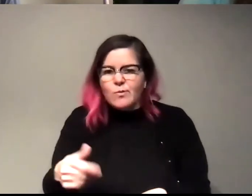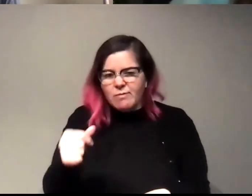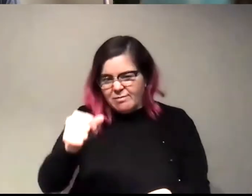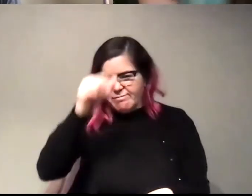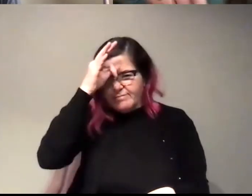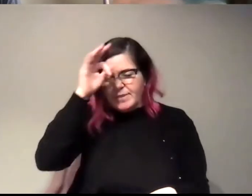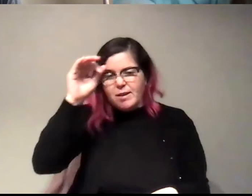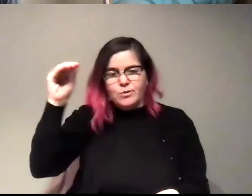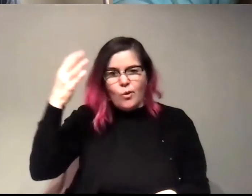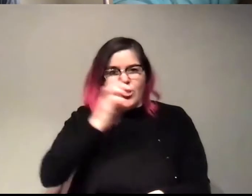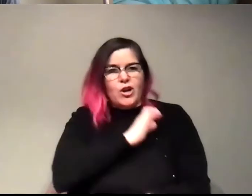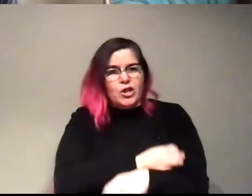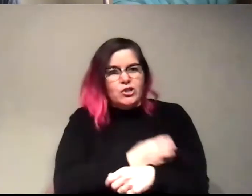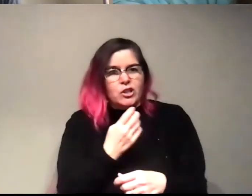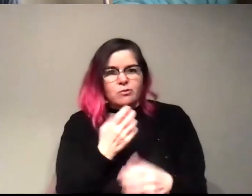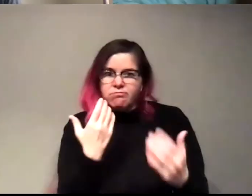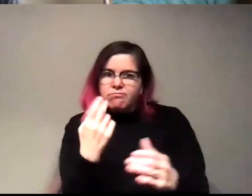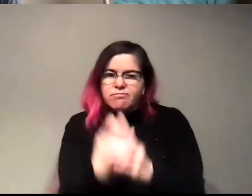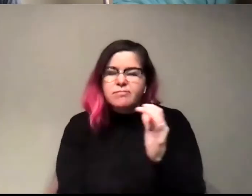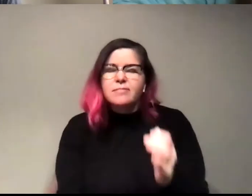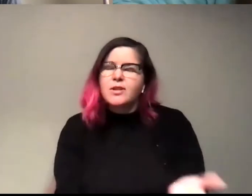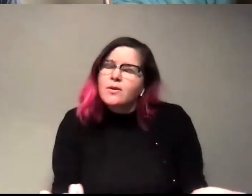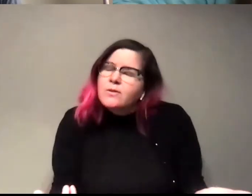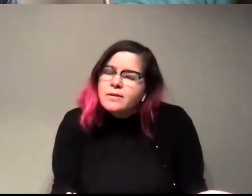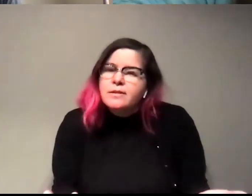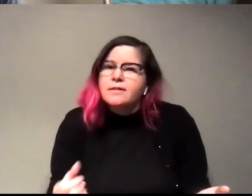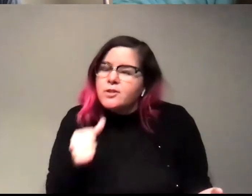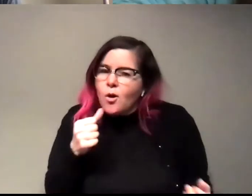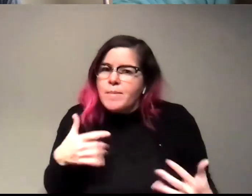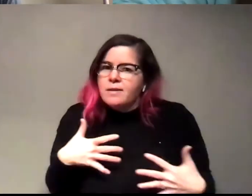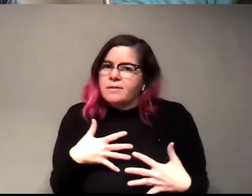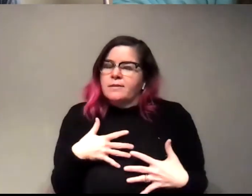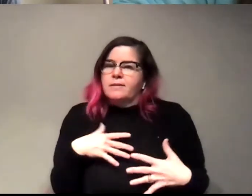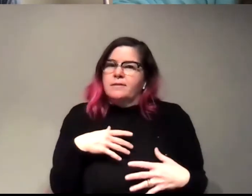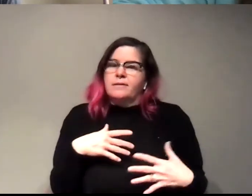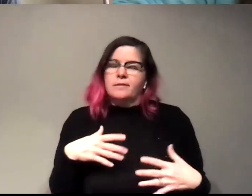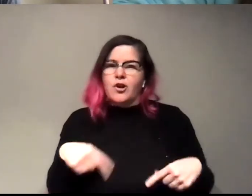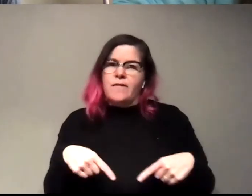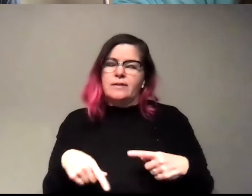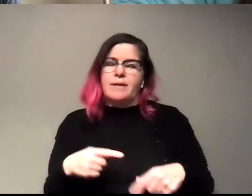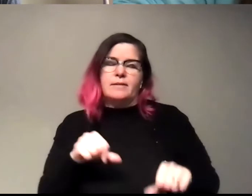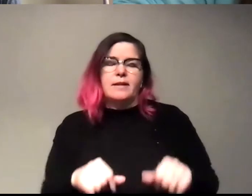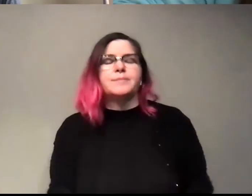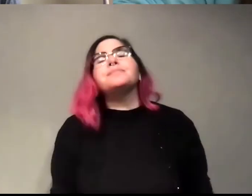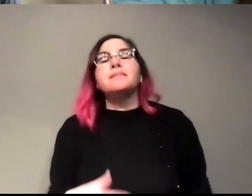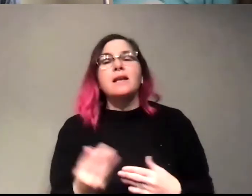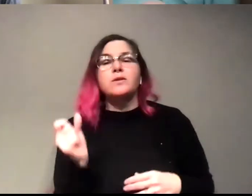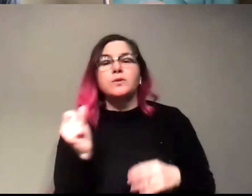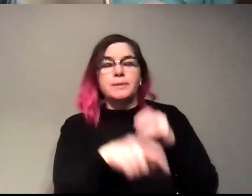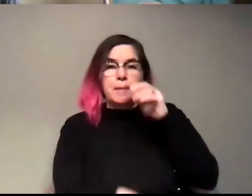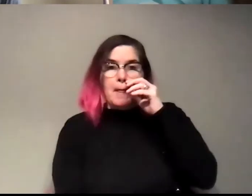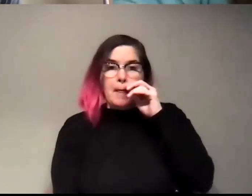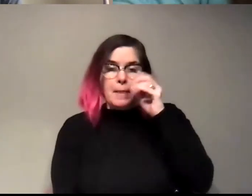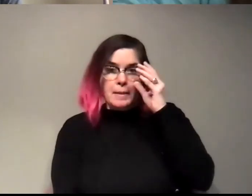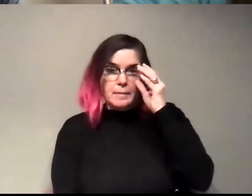Let's get into it. So, um, yeah, don't be intimidated. Um, all right. So the next question, uh, is pretty much